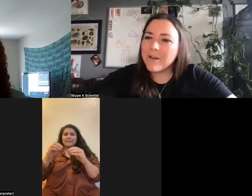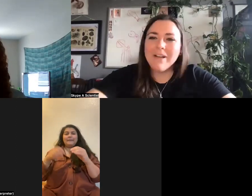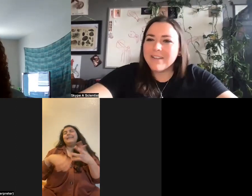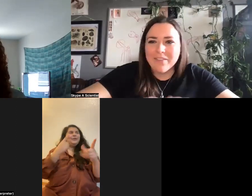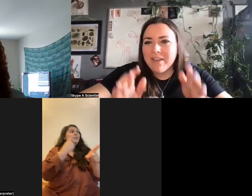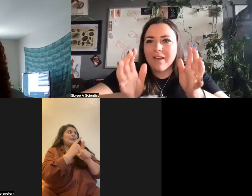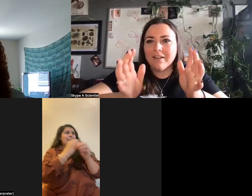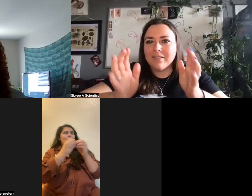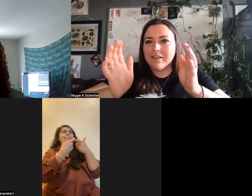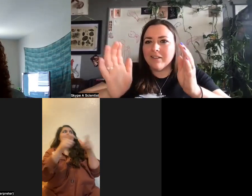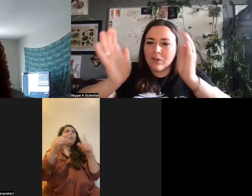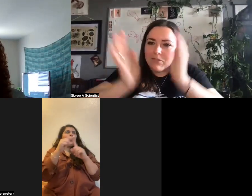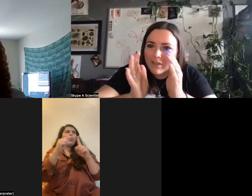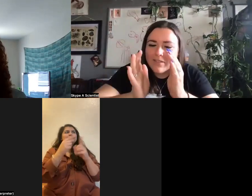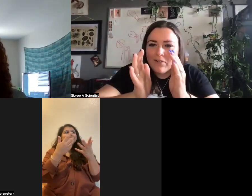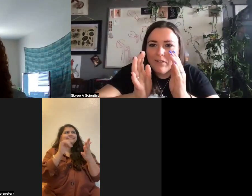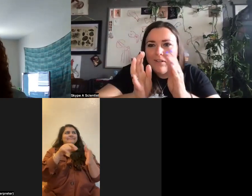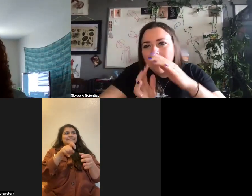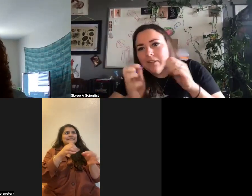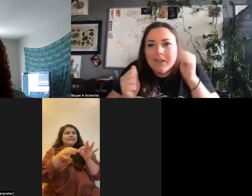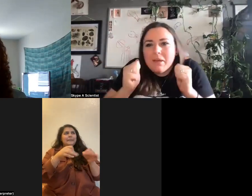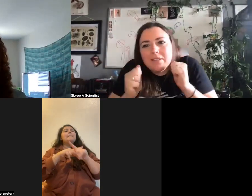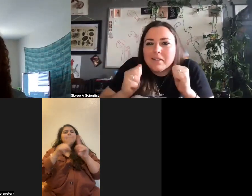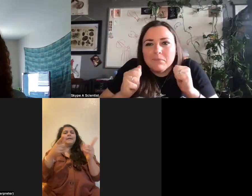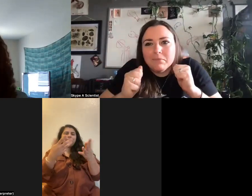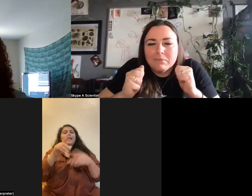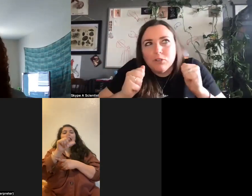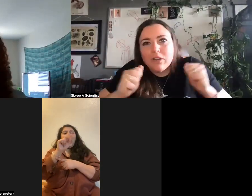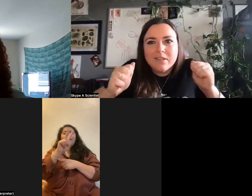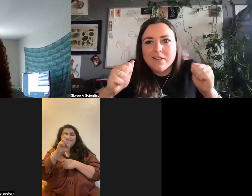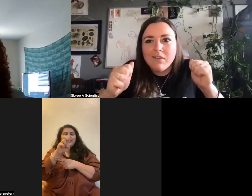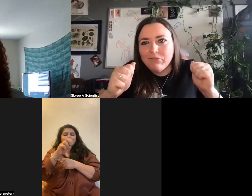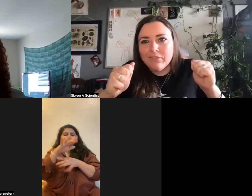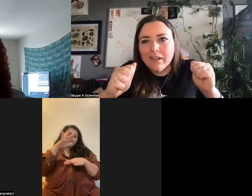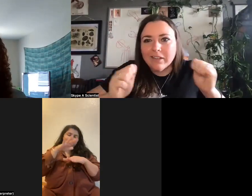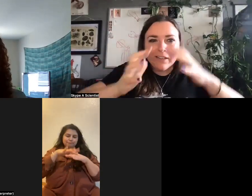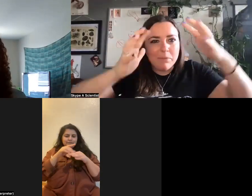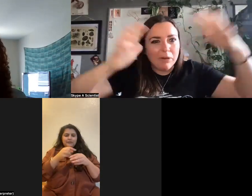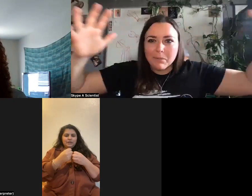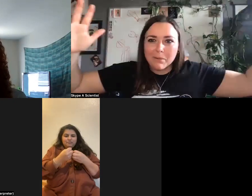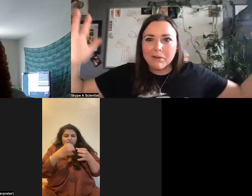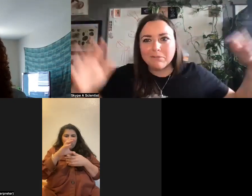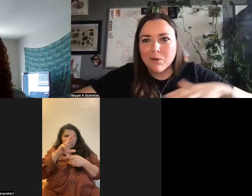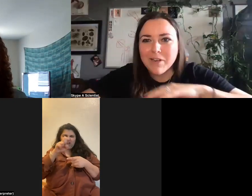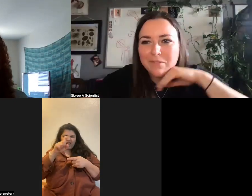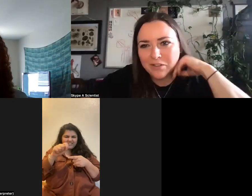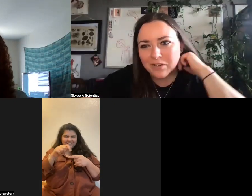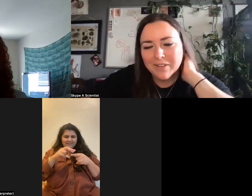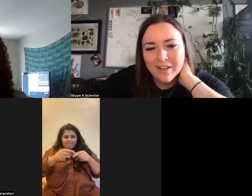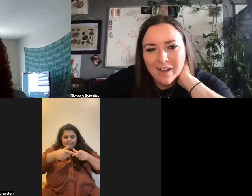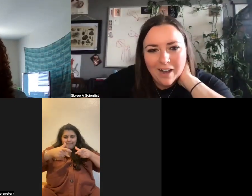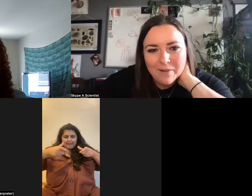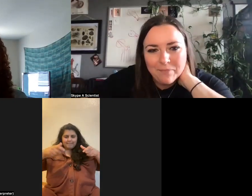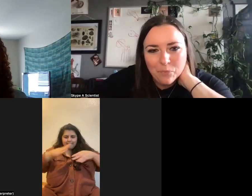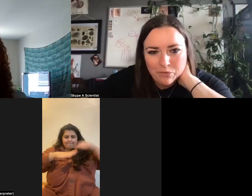be needed. Yeah. In fact, yeah, they, uh, the larvae settle and they make some crusty stuff and then they get bigger, bigger, bigger, bigger, grow on top of each